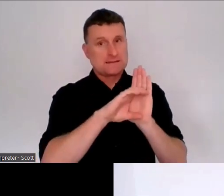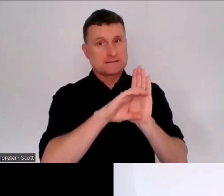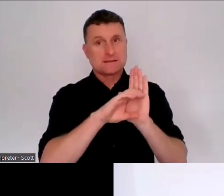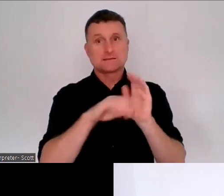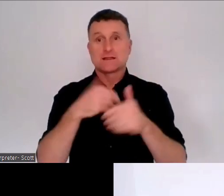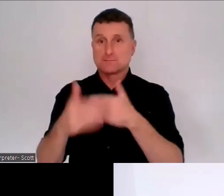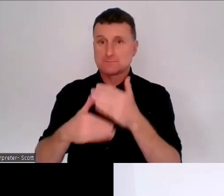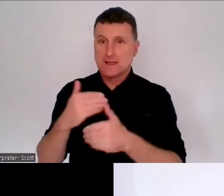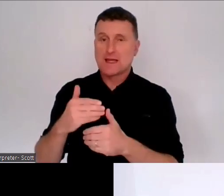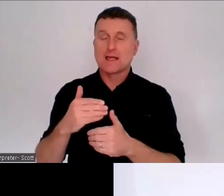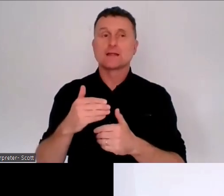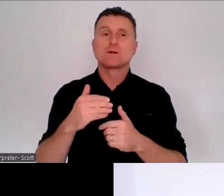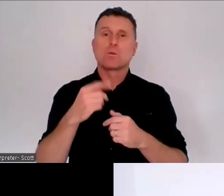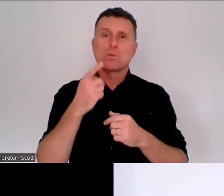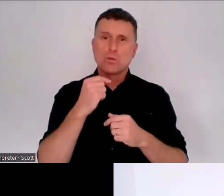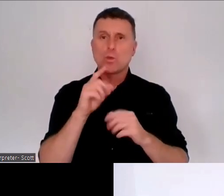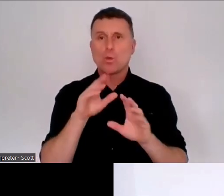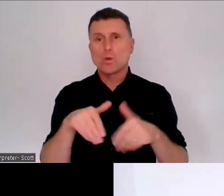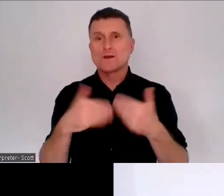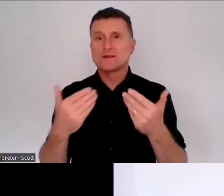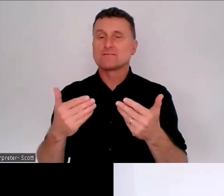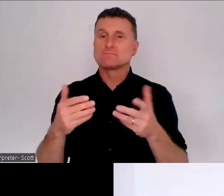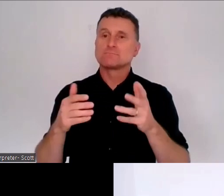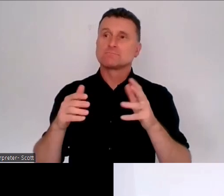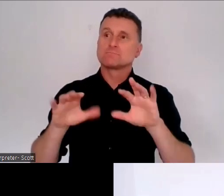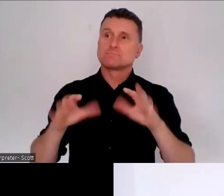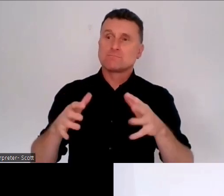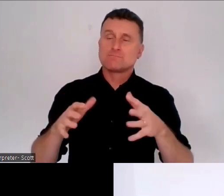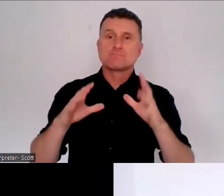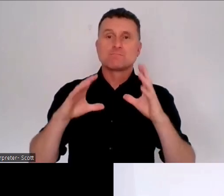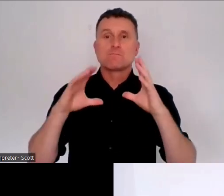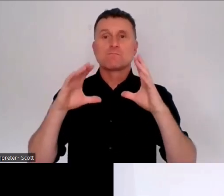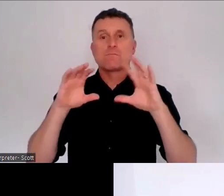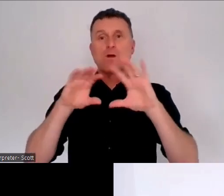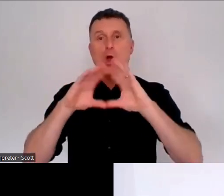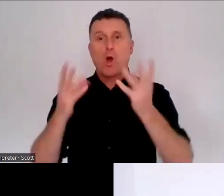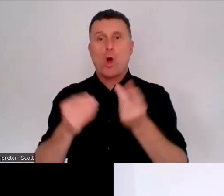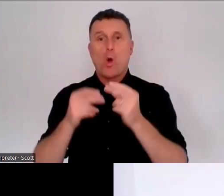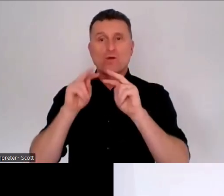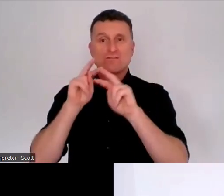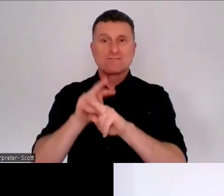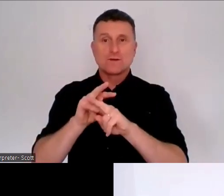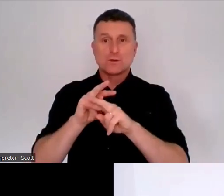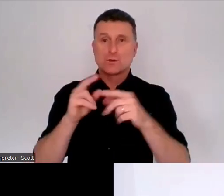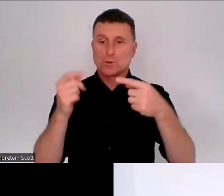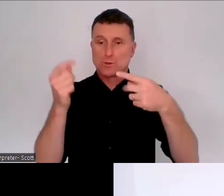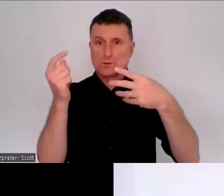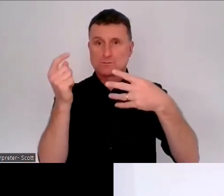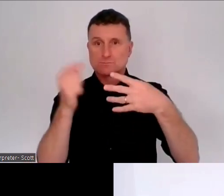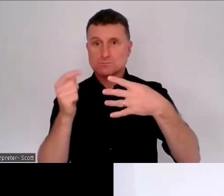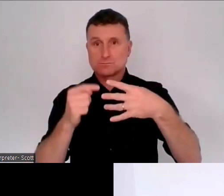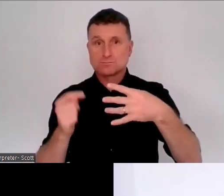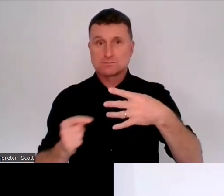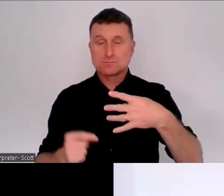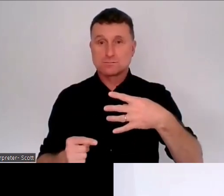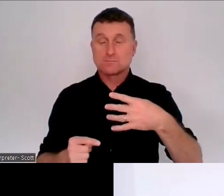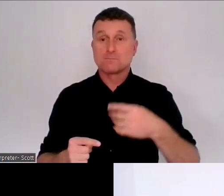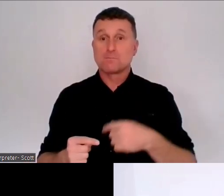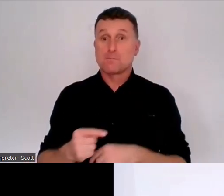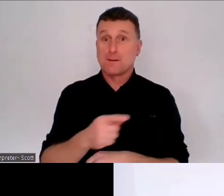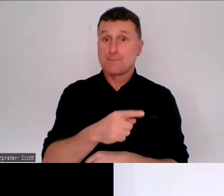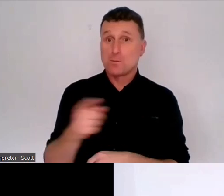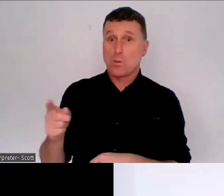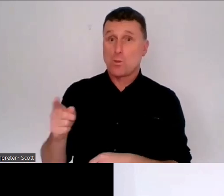overview of the sorts of things that we're asking for people's views on in the consultation. And you probably have some